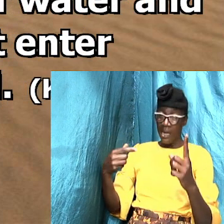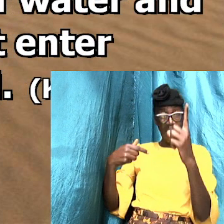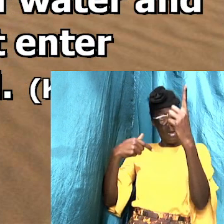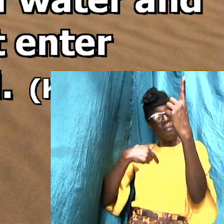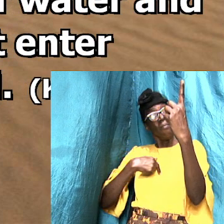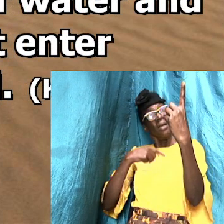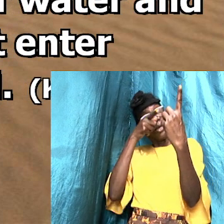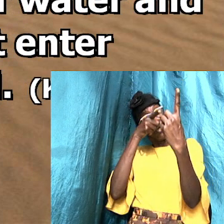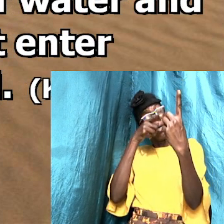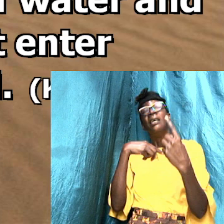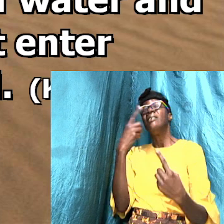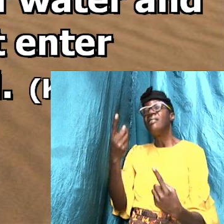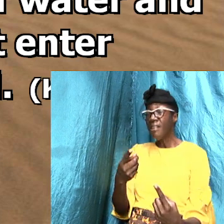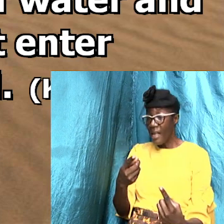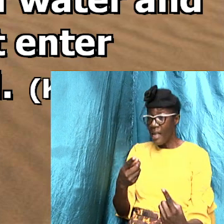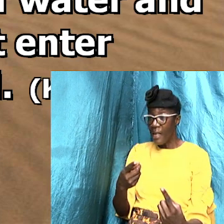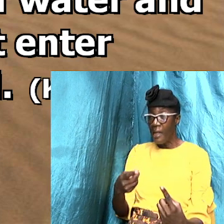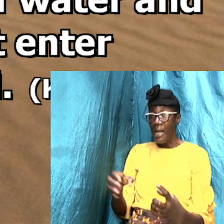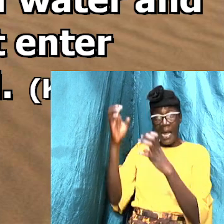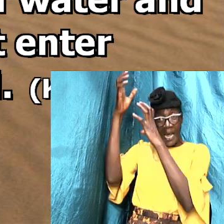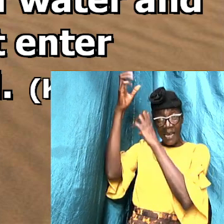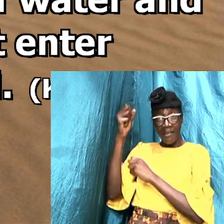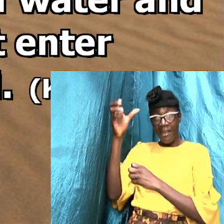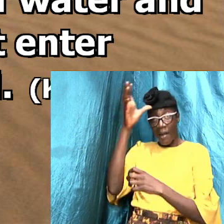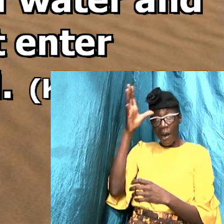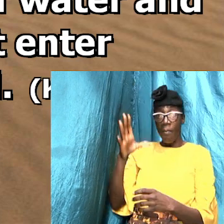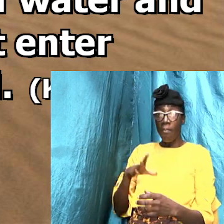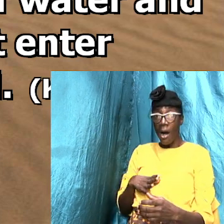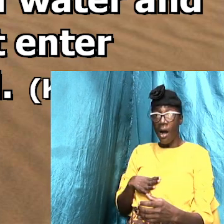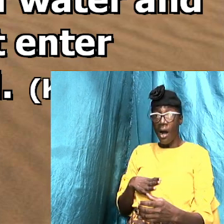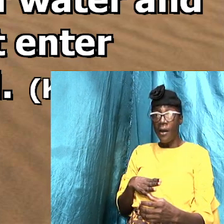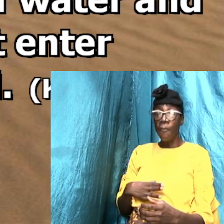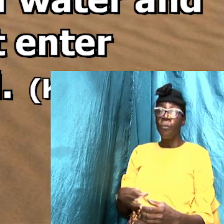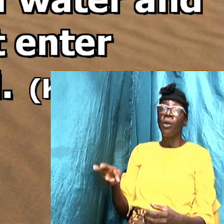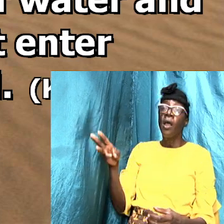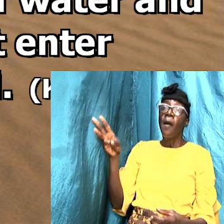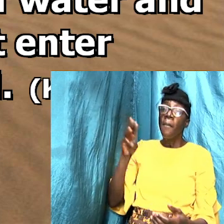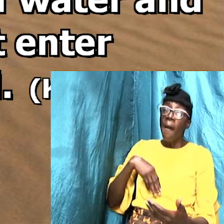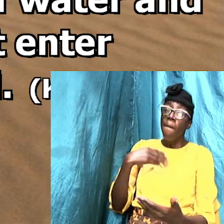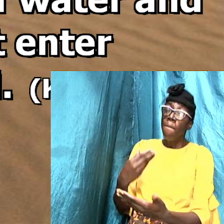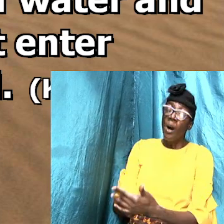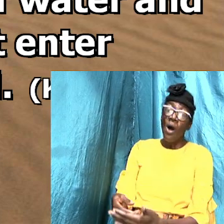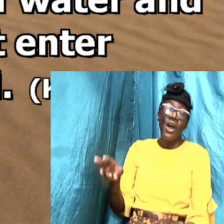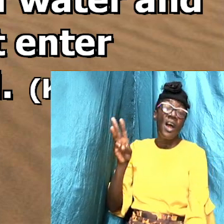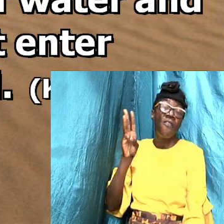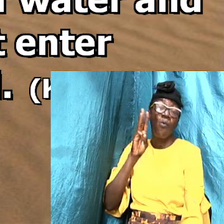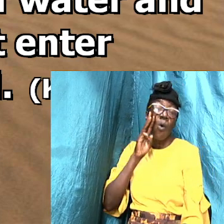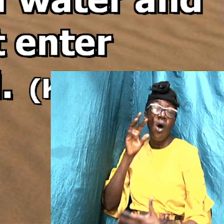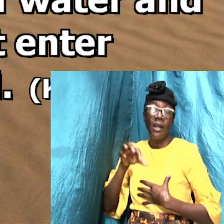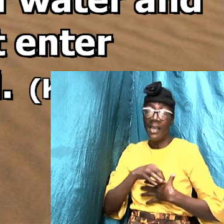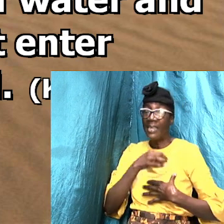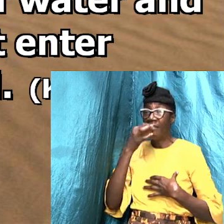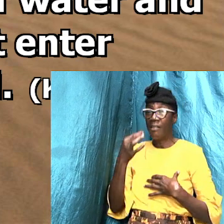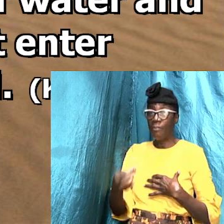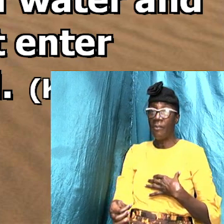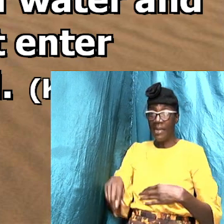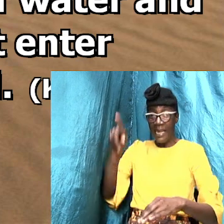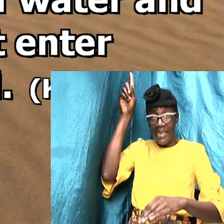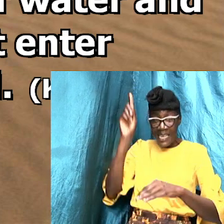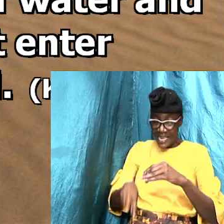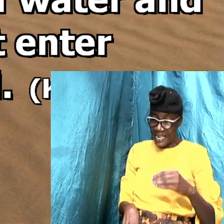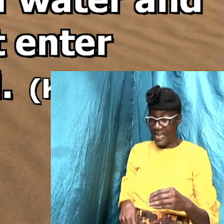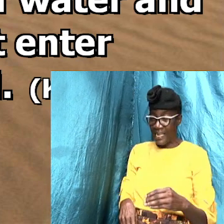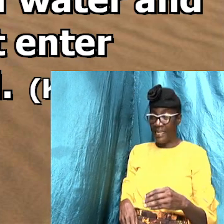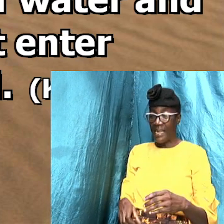you, Except a man be born of water and of spirit, he cannot